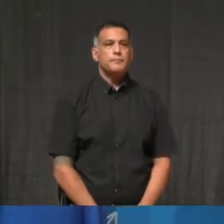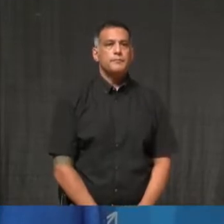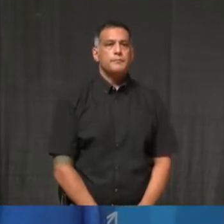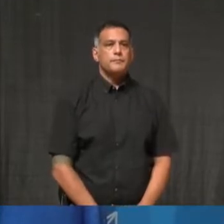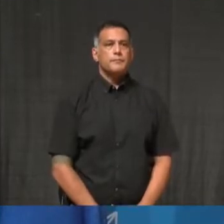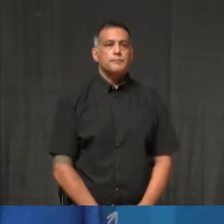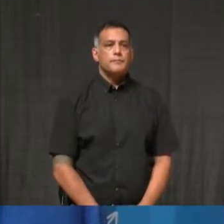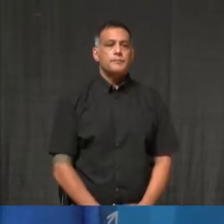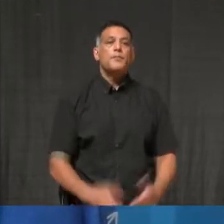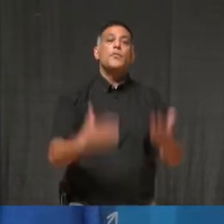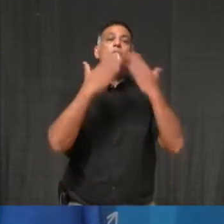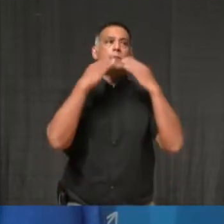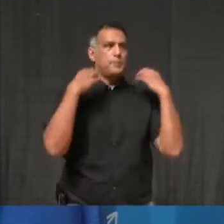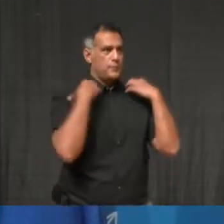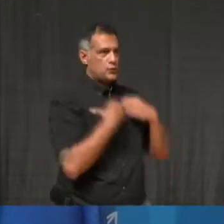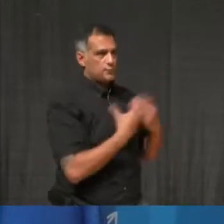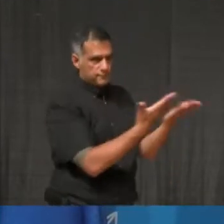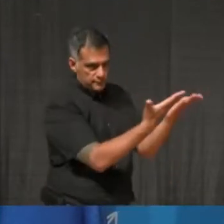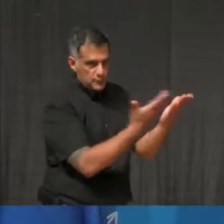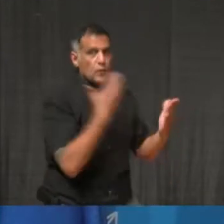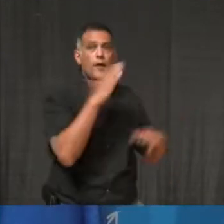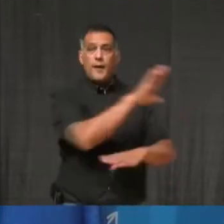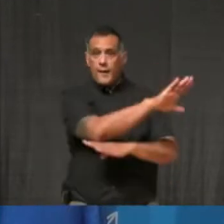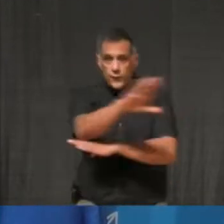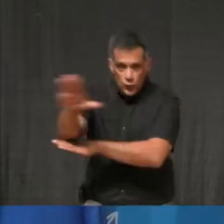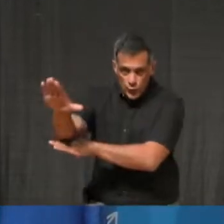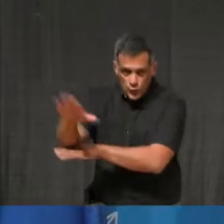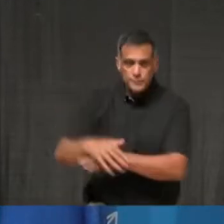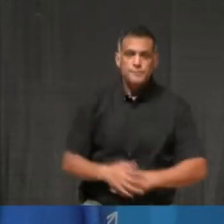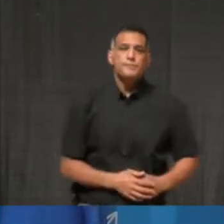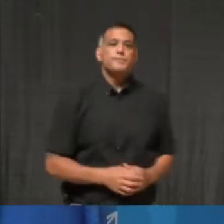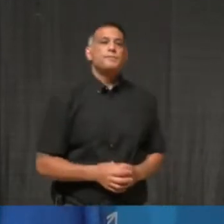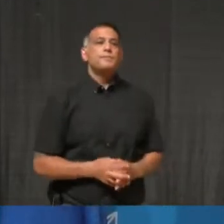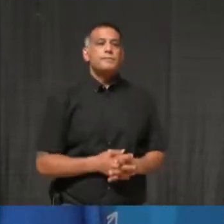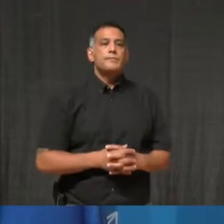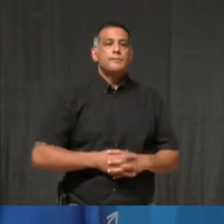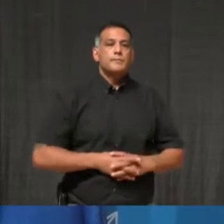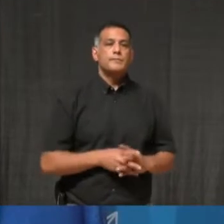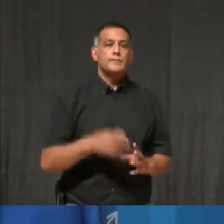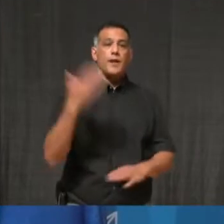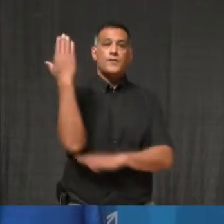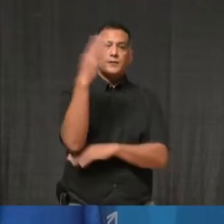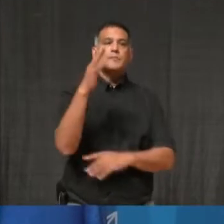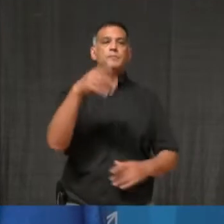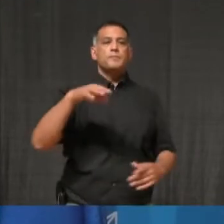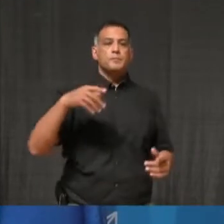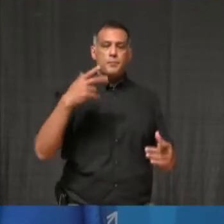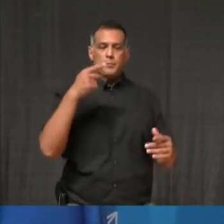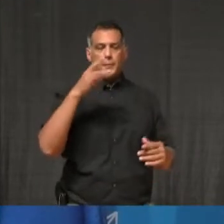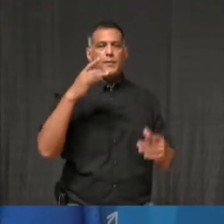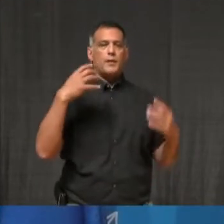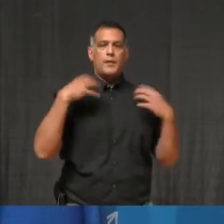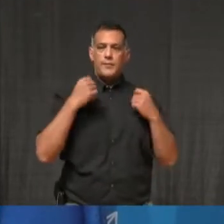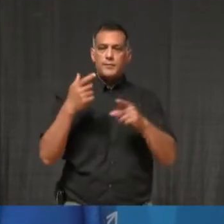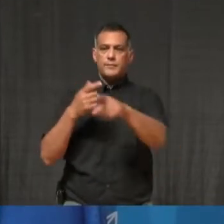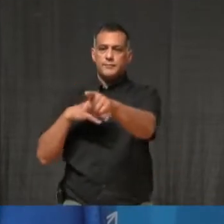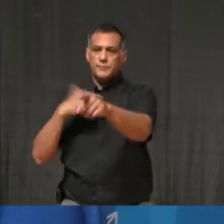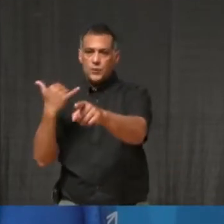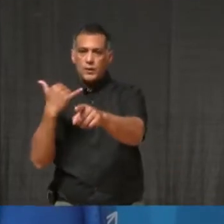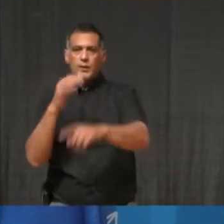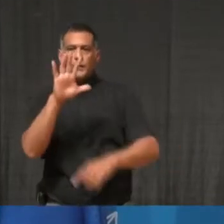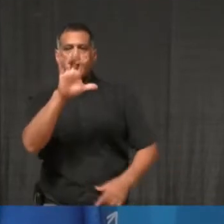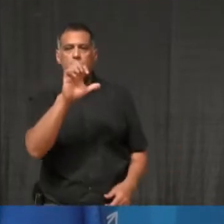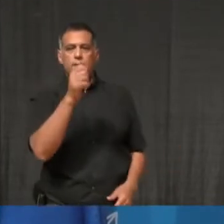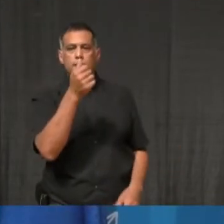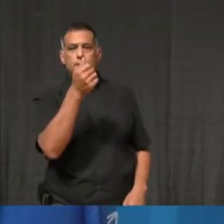Thank you, Madam Mayor, and good afternoon. As of noon today, Peel Public Health has investigated 5,139